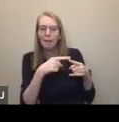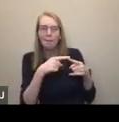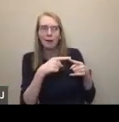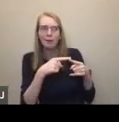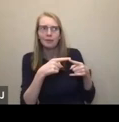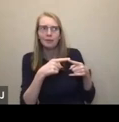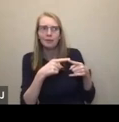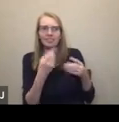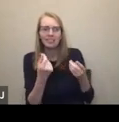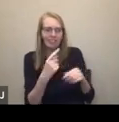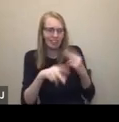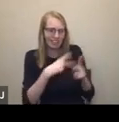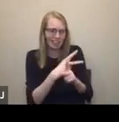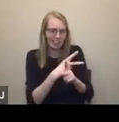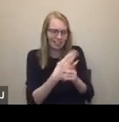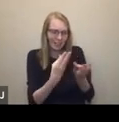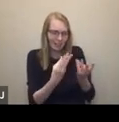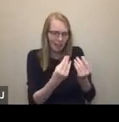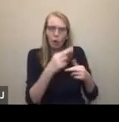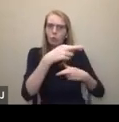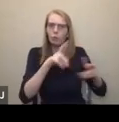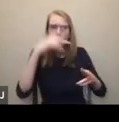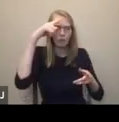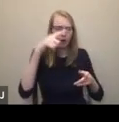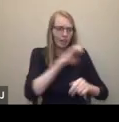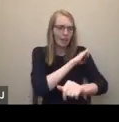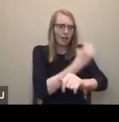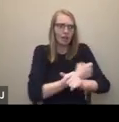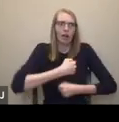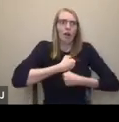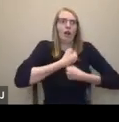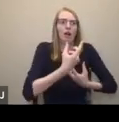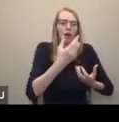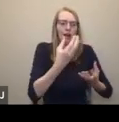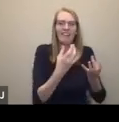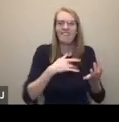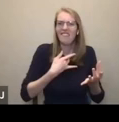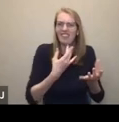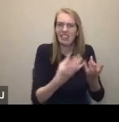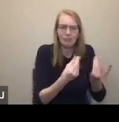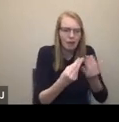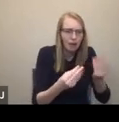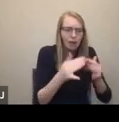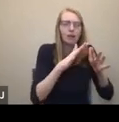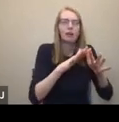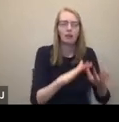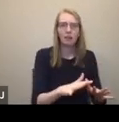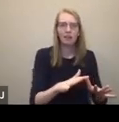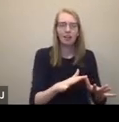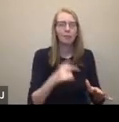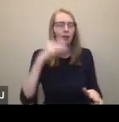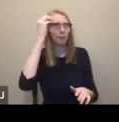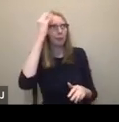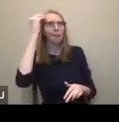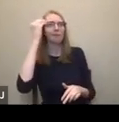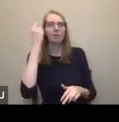of sensory stimulation rooms and spaces and that energetic release that you get is a concept I was just introduced to recently. So I don't